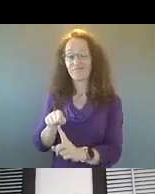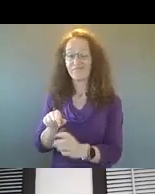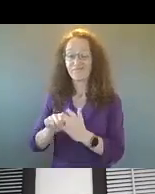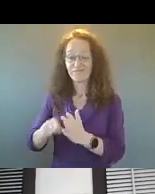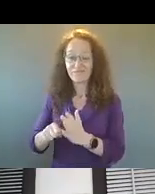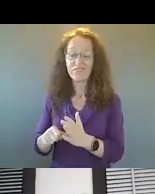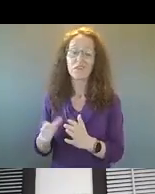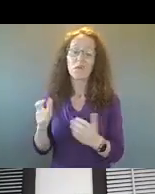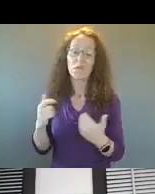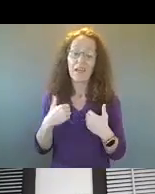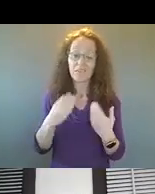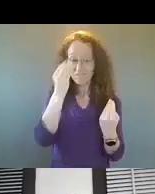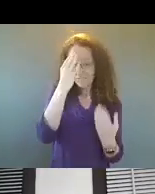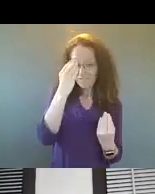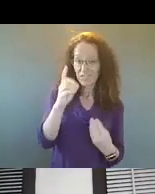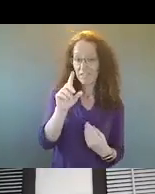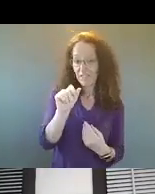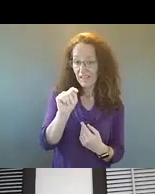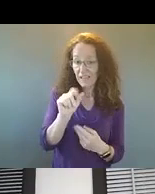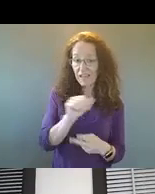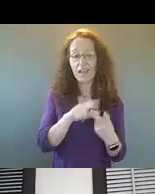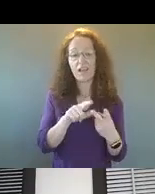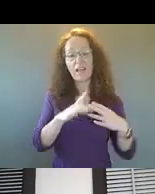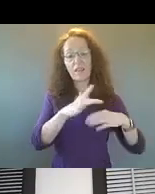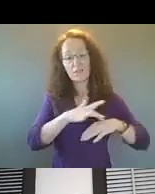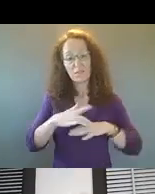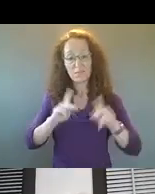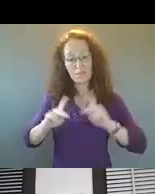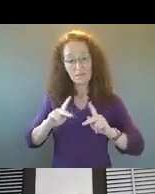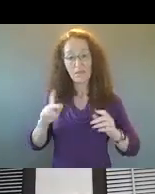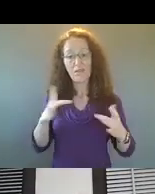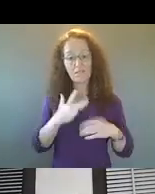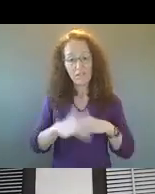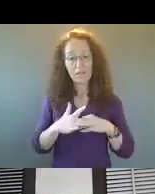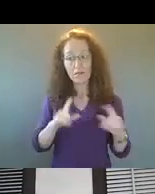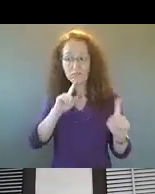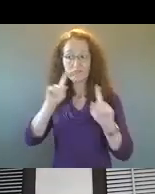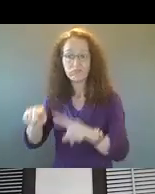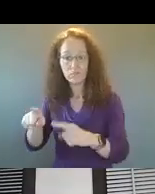data to back up where we need to have the resources focused on to address some of those crimes.